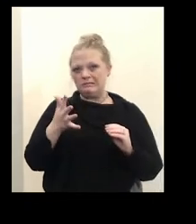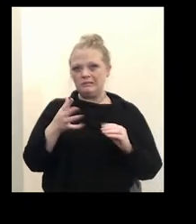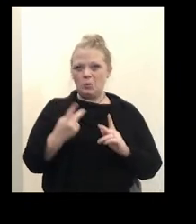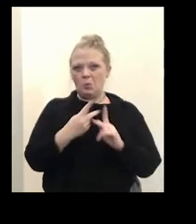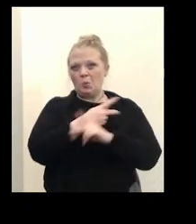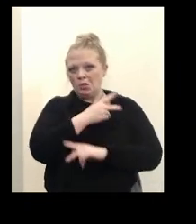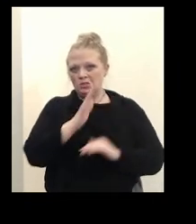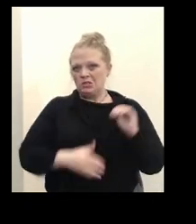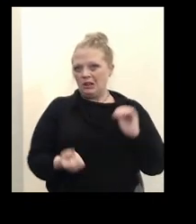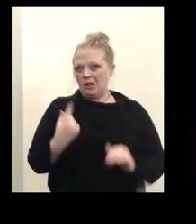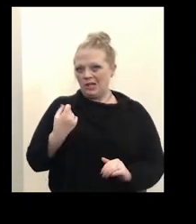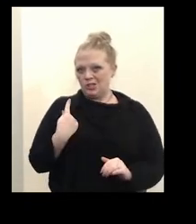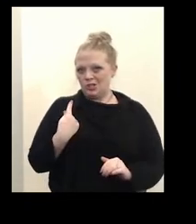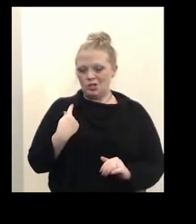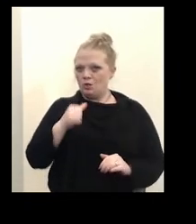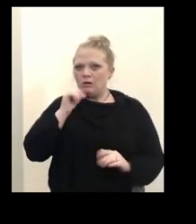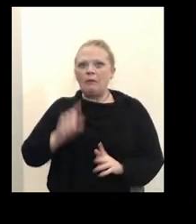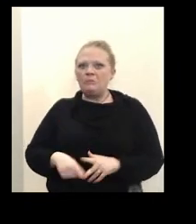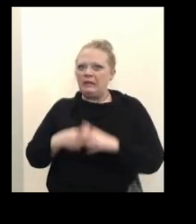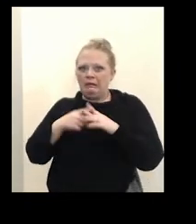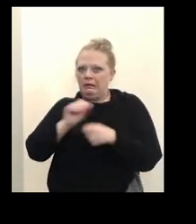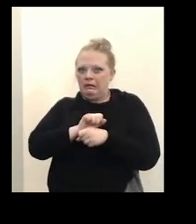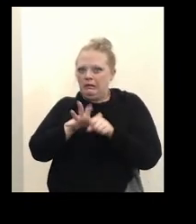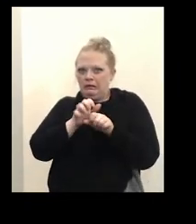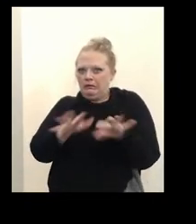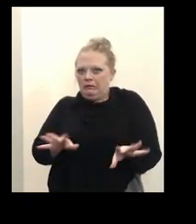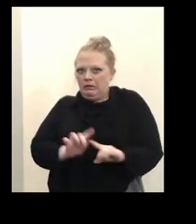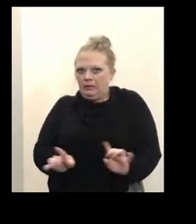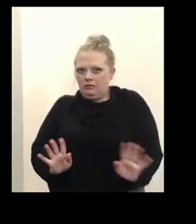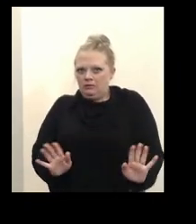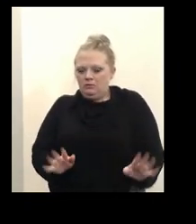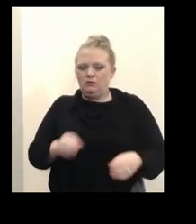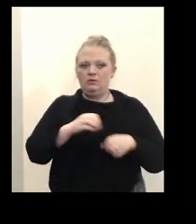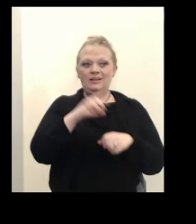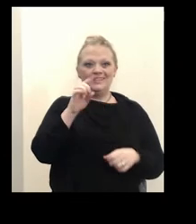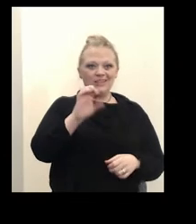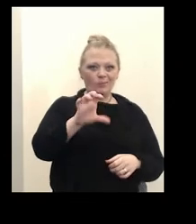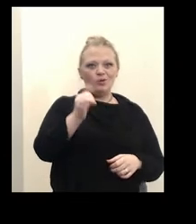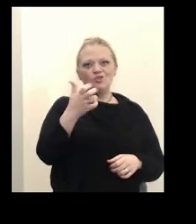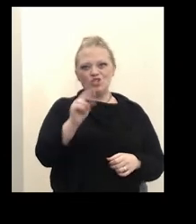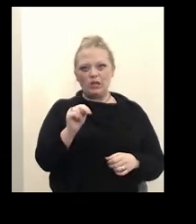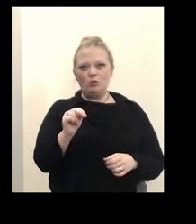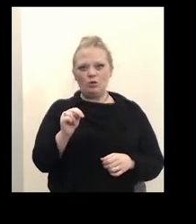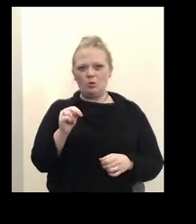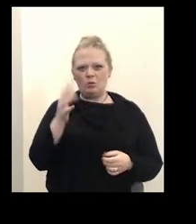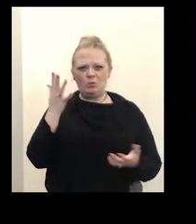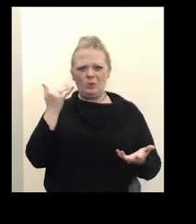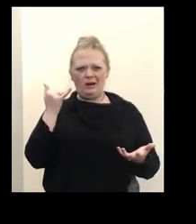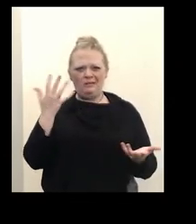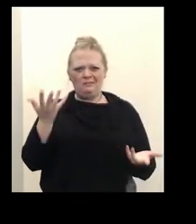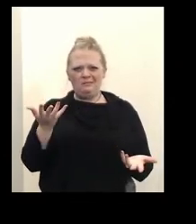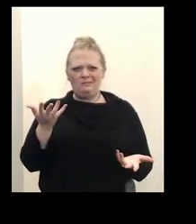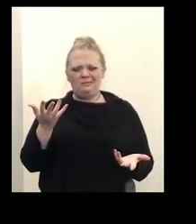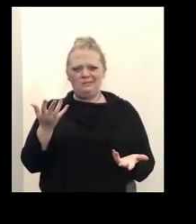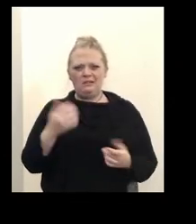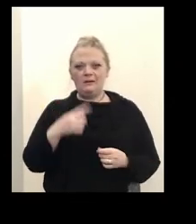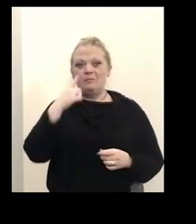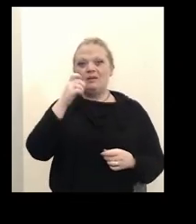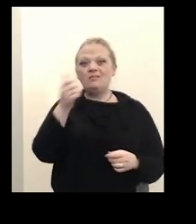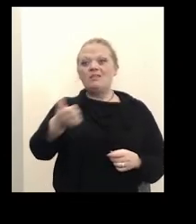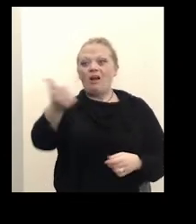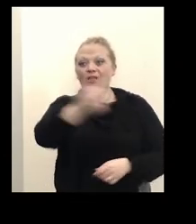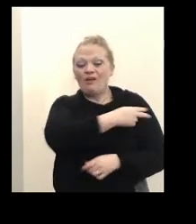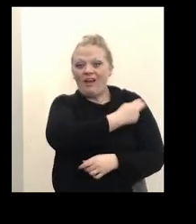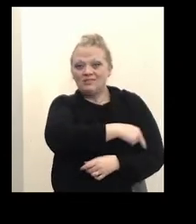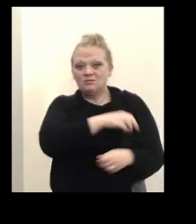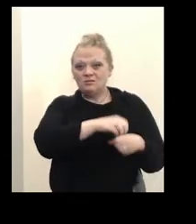year, not the beginning of the pandemic, but certainly in December and January. Why is this? It's because the other hospitals in Western New